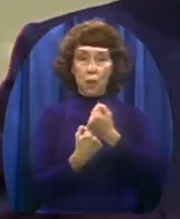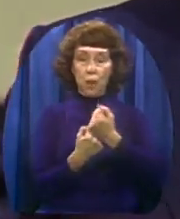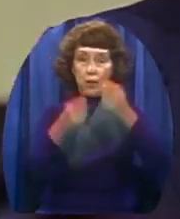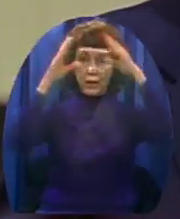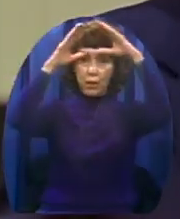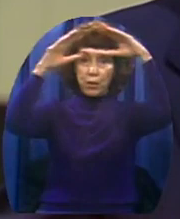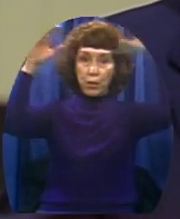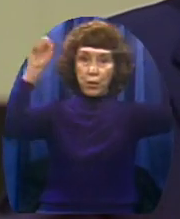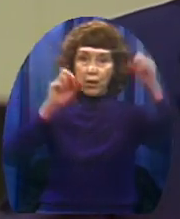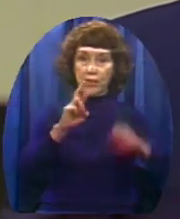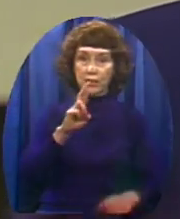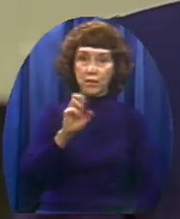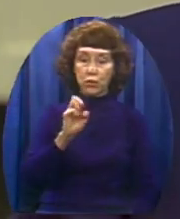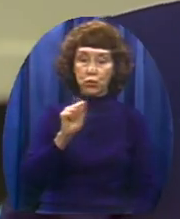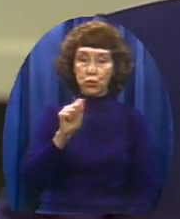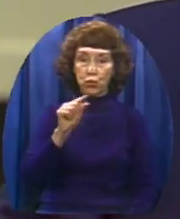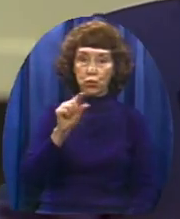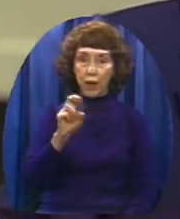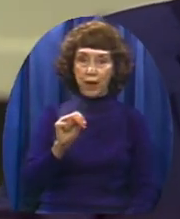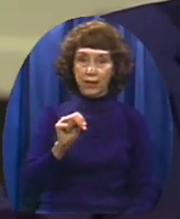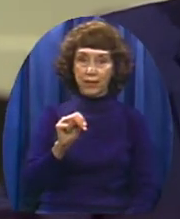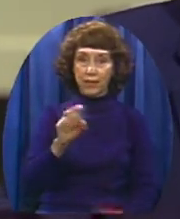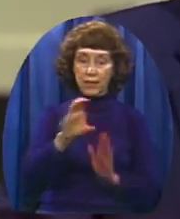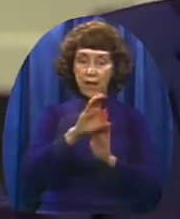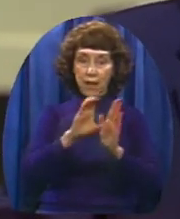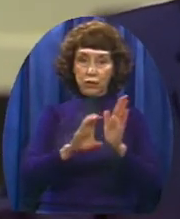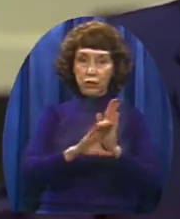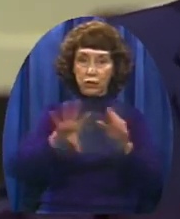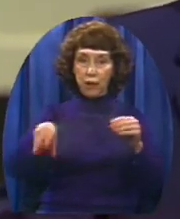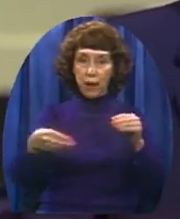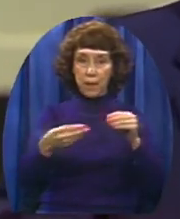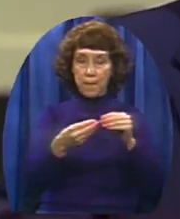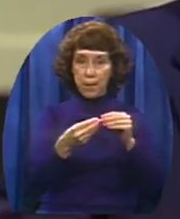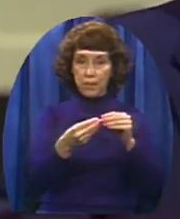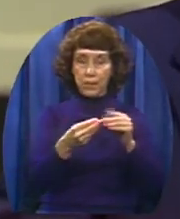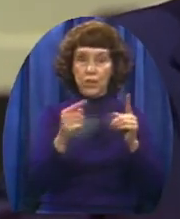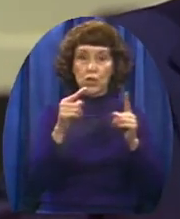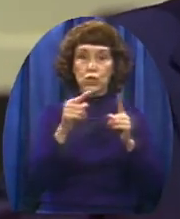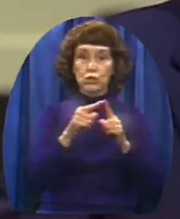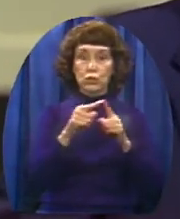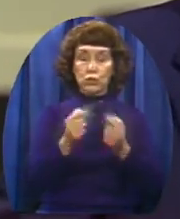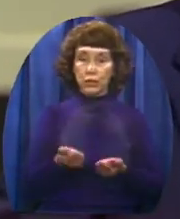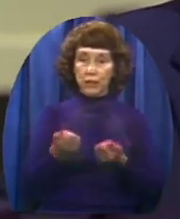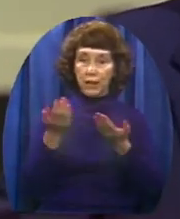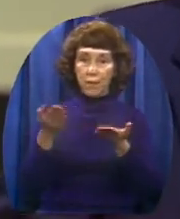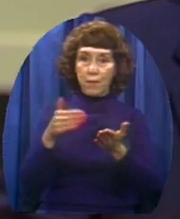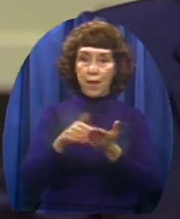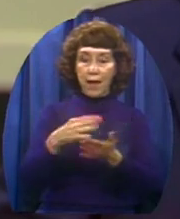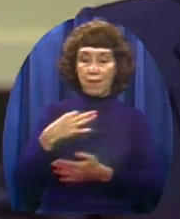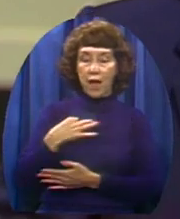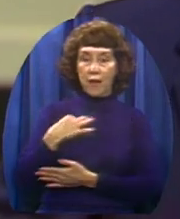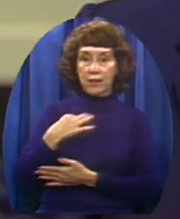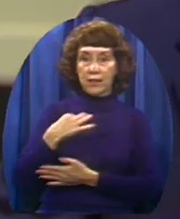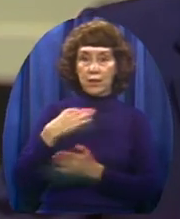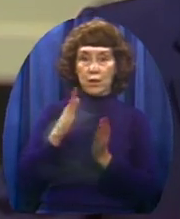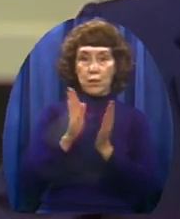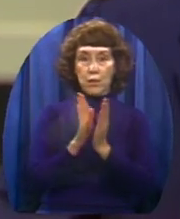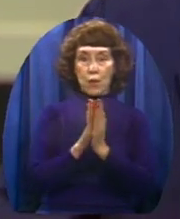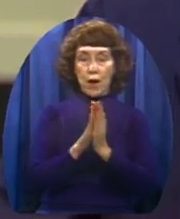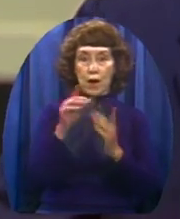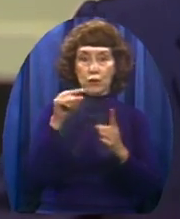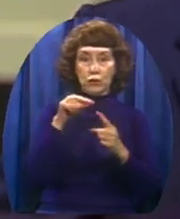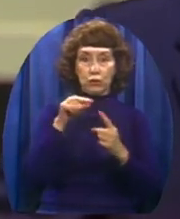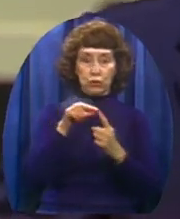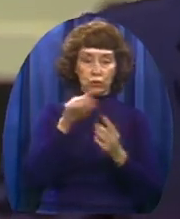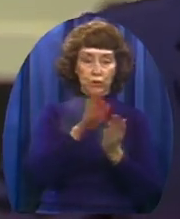his constitutional amendment to return voluntary prayer to public schools in this country. And it appears that more